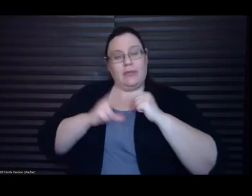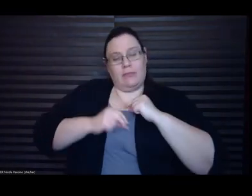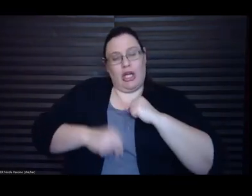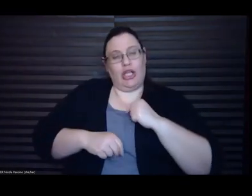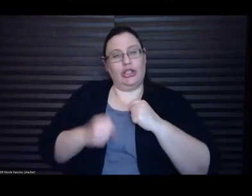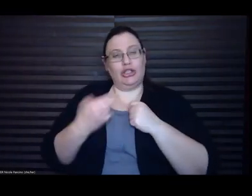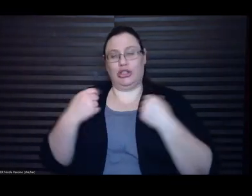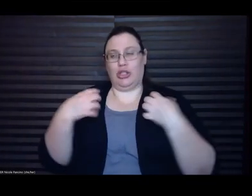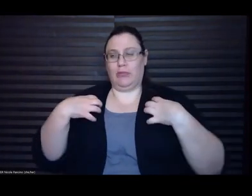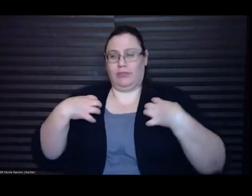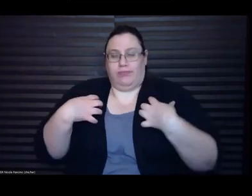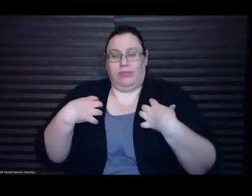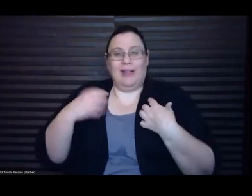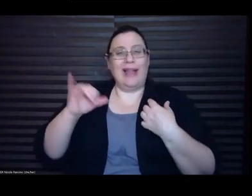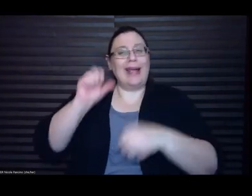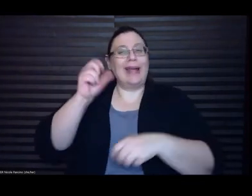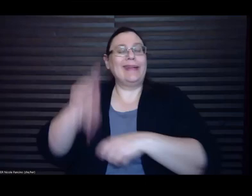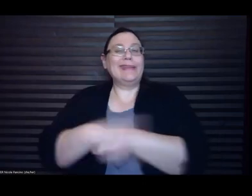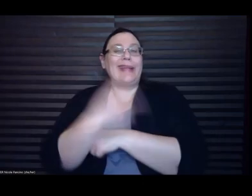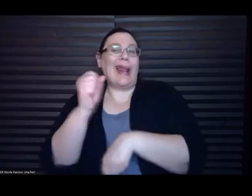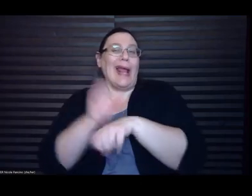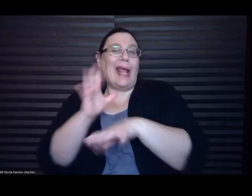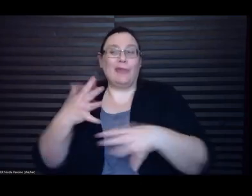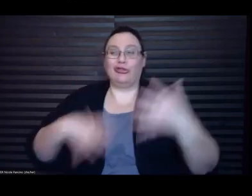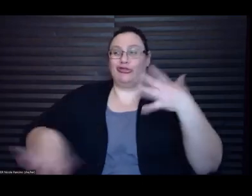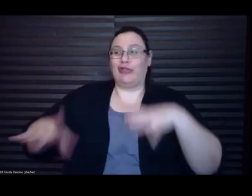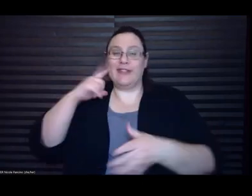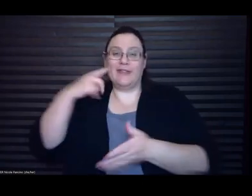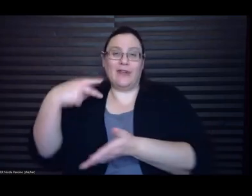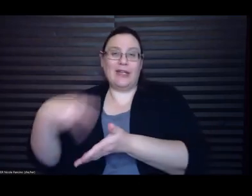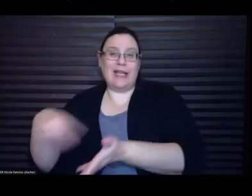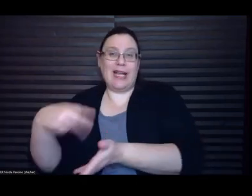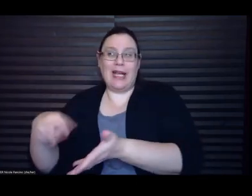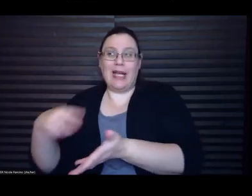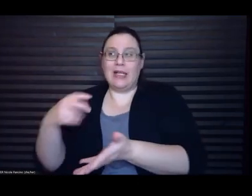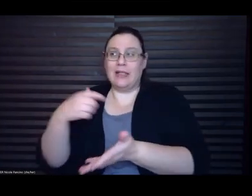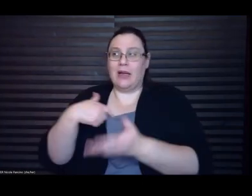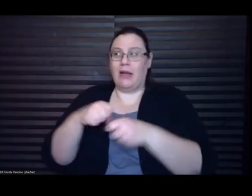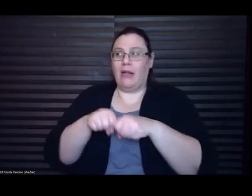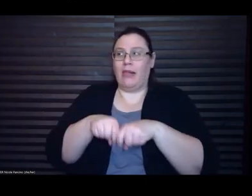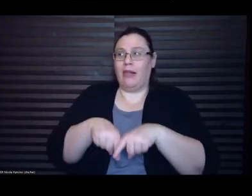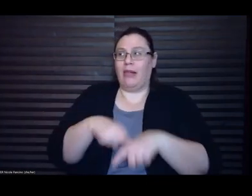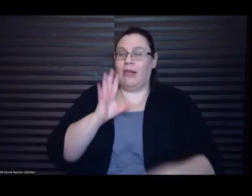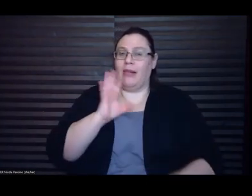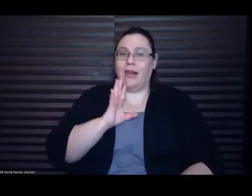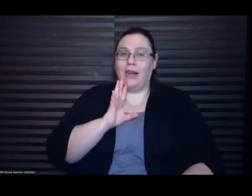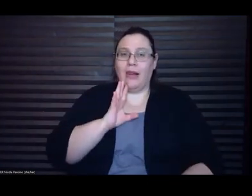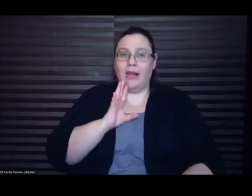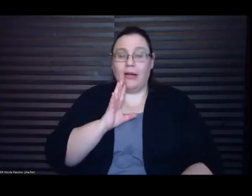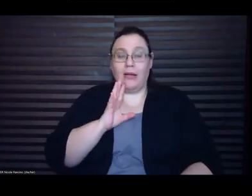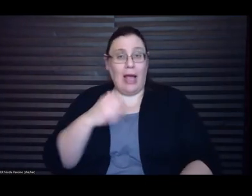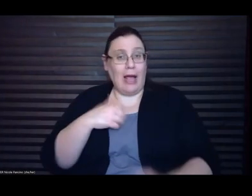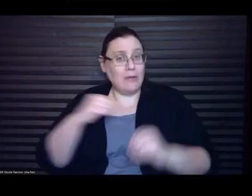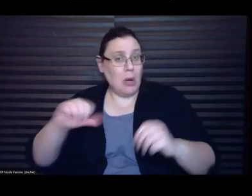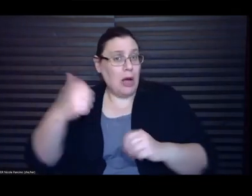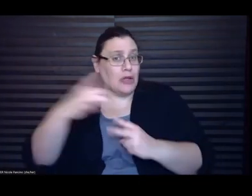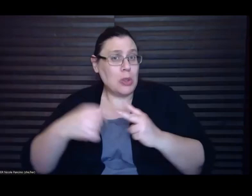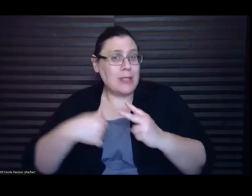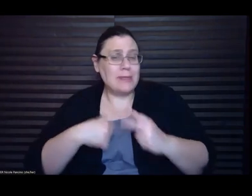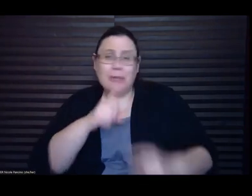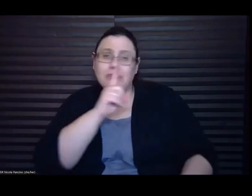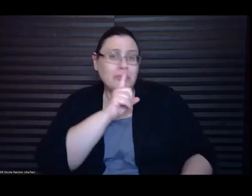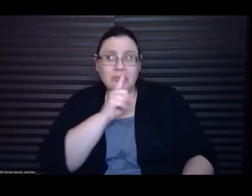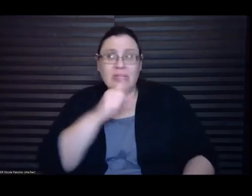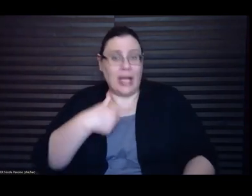slick. And it isn't that I don't have choices. I am beautiful. I have a pretty mouth. I have